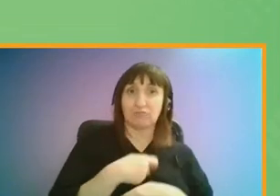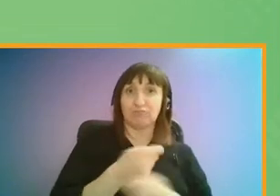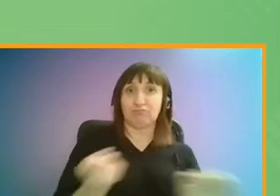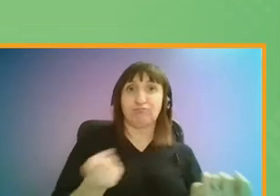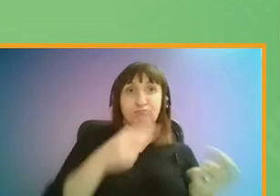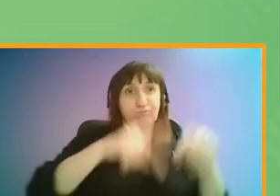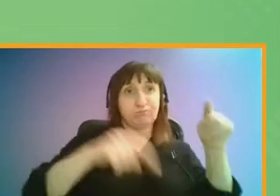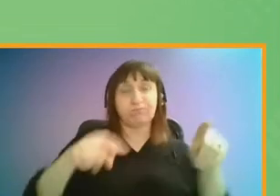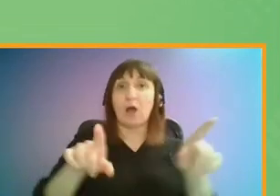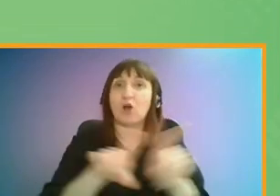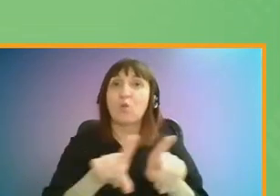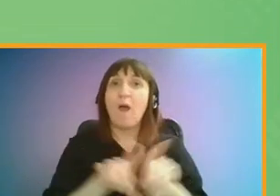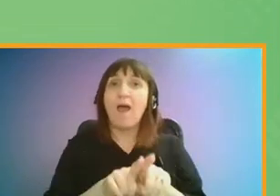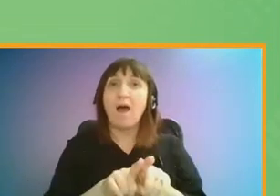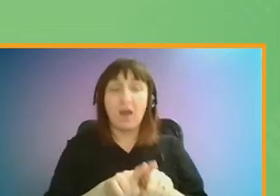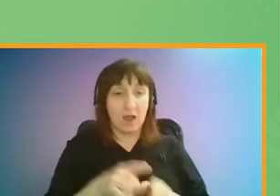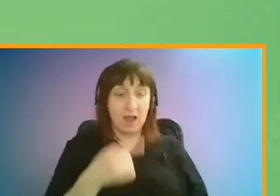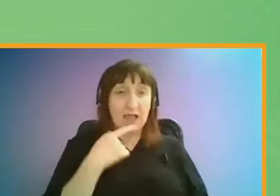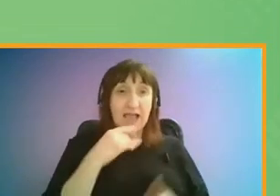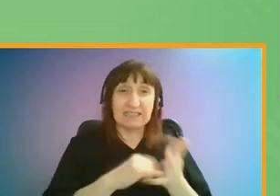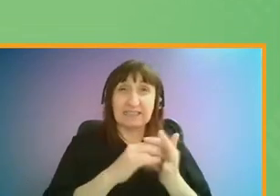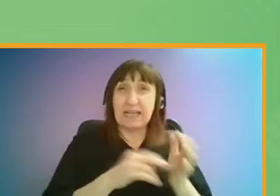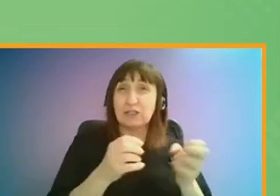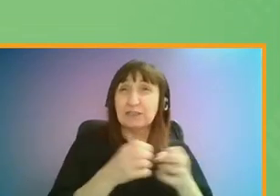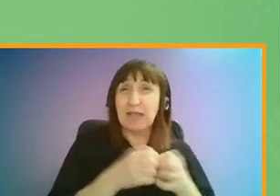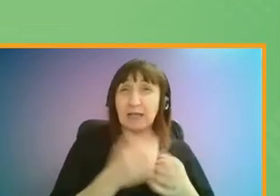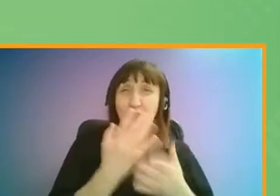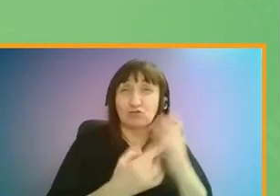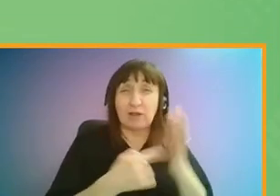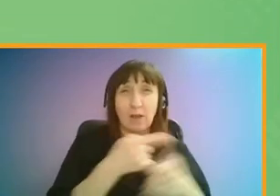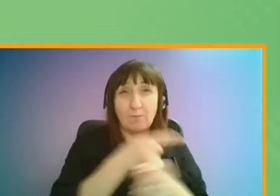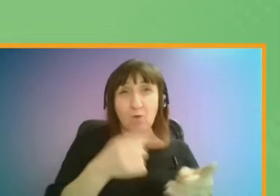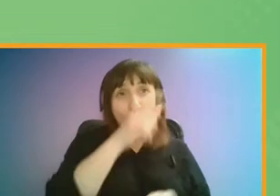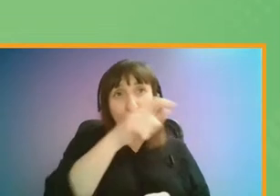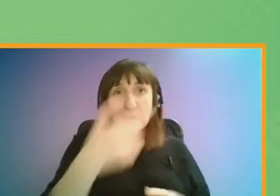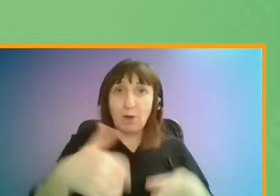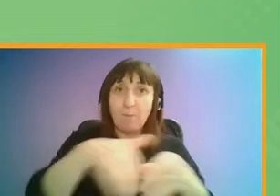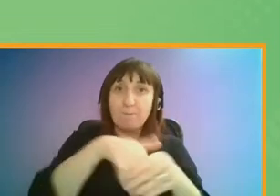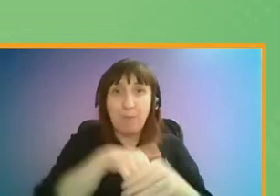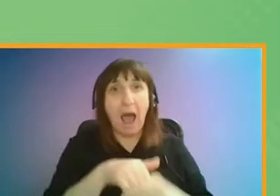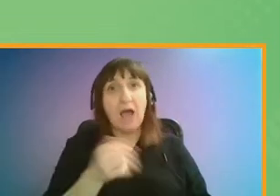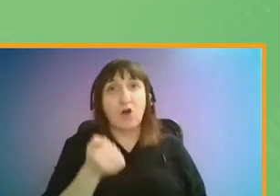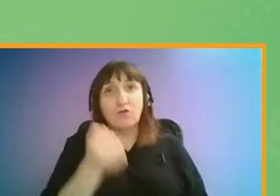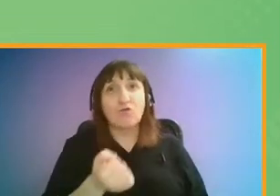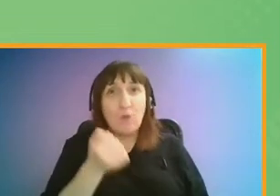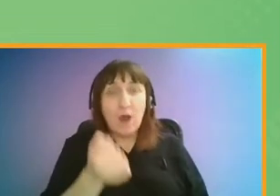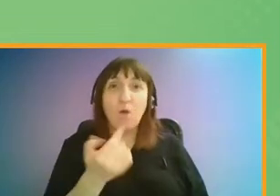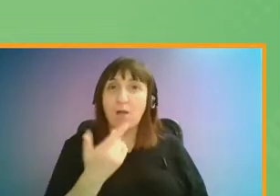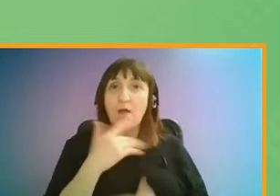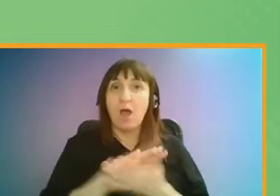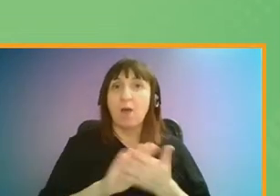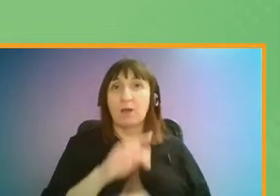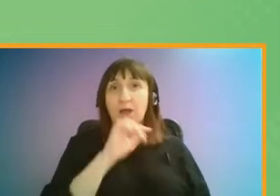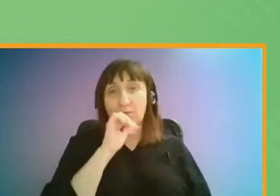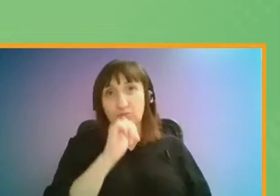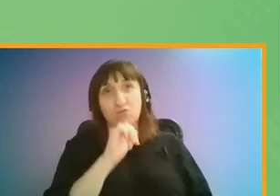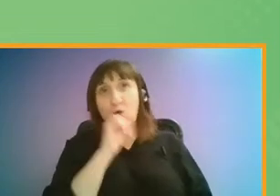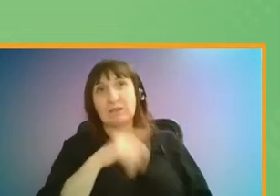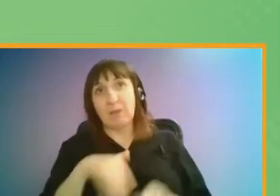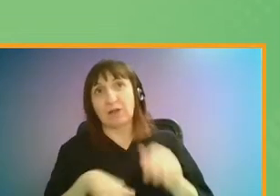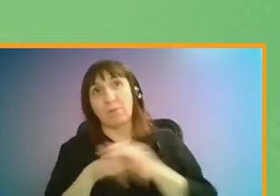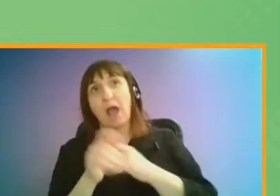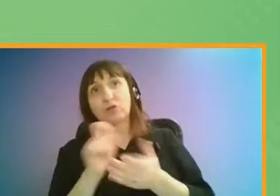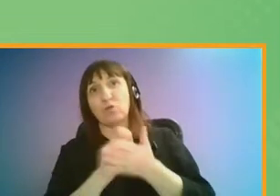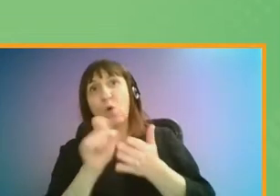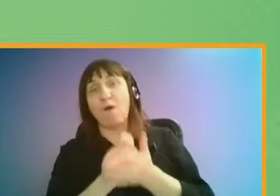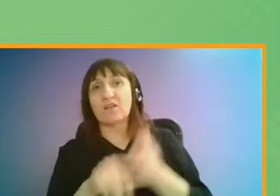available. Flexible season tickets will be really important to get commuters back on the railway, as many people are unlikely to go back to the office full-time. They